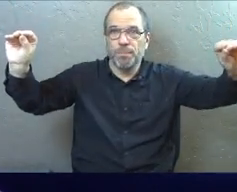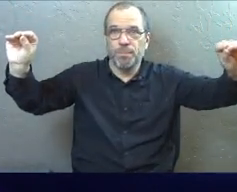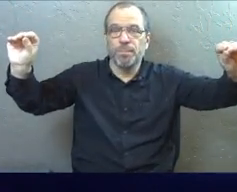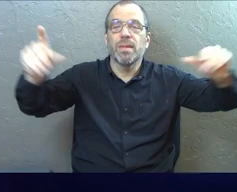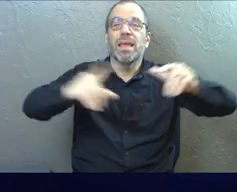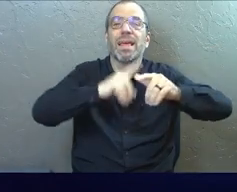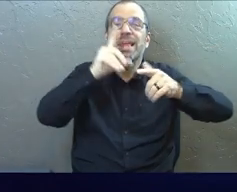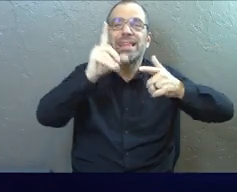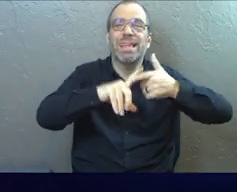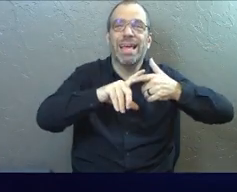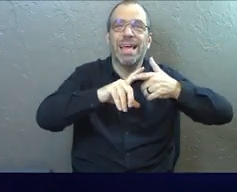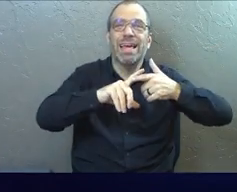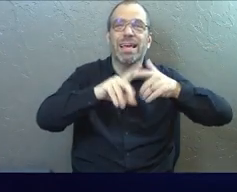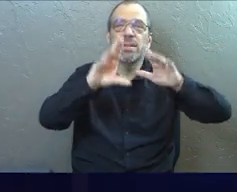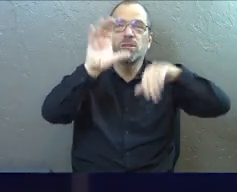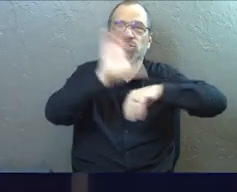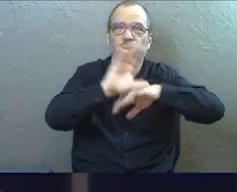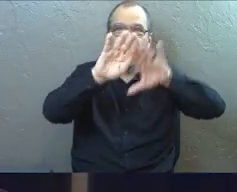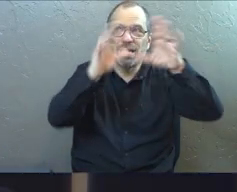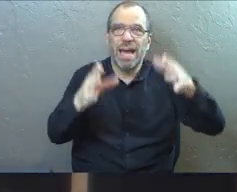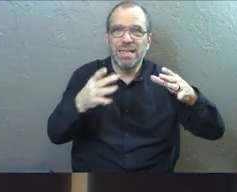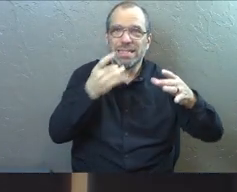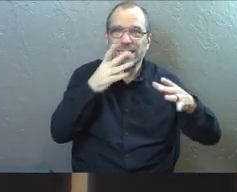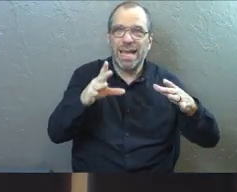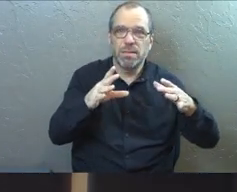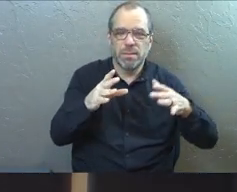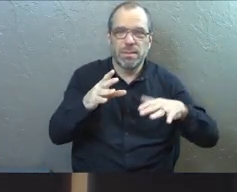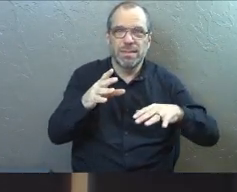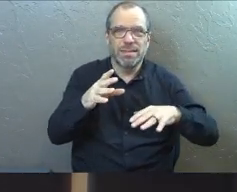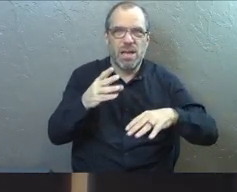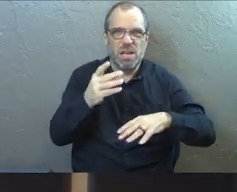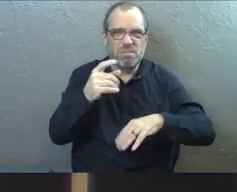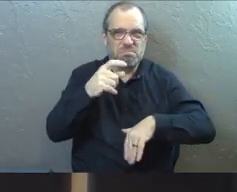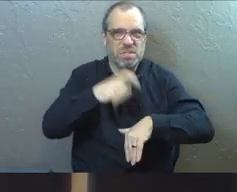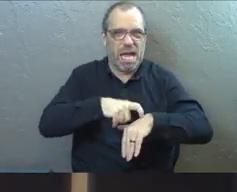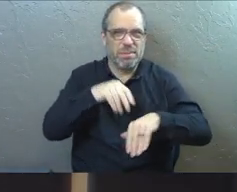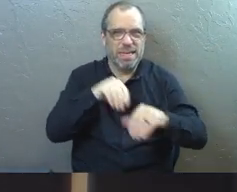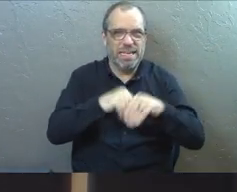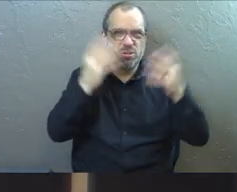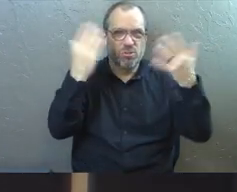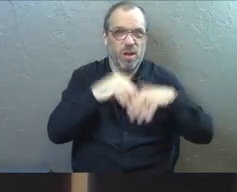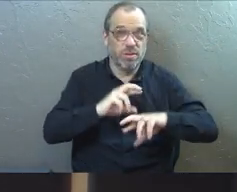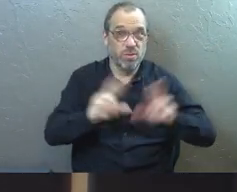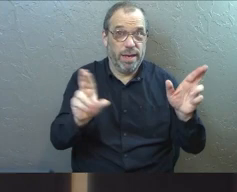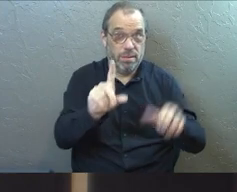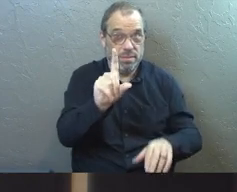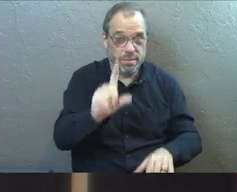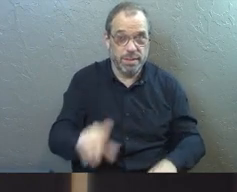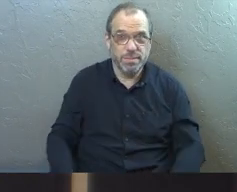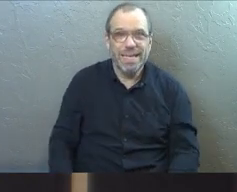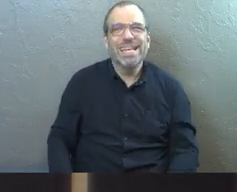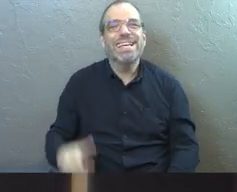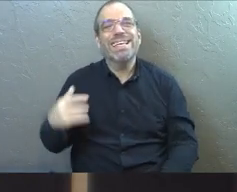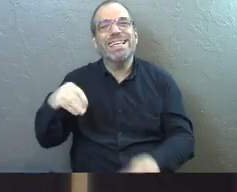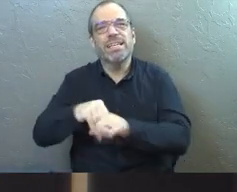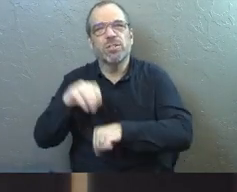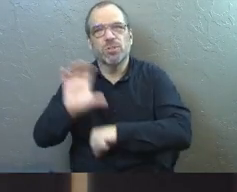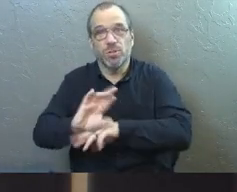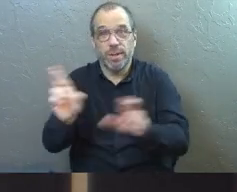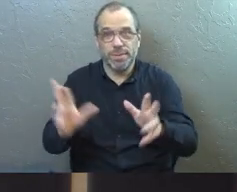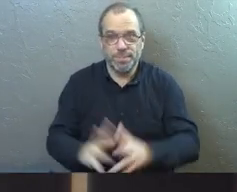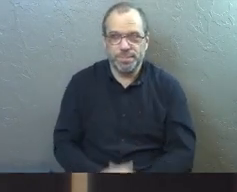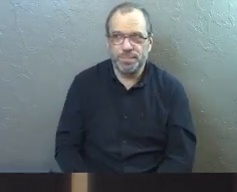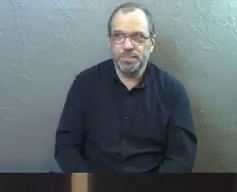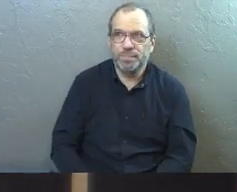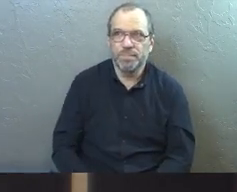And then we're going to do the house lights and the stage lights. And we're going spend a moment here in the darkness. All right, here we